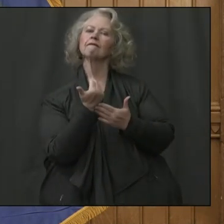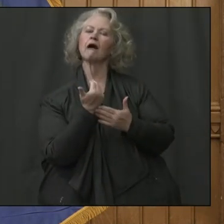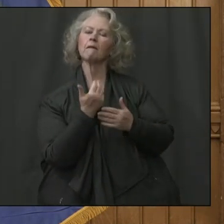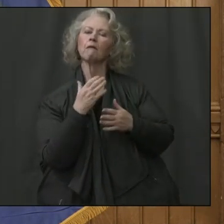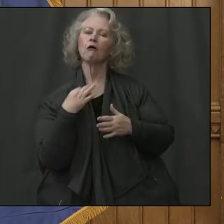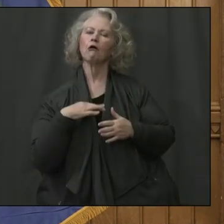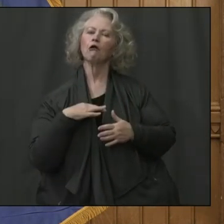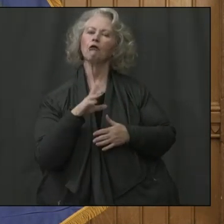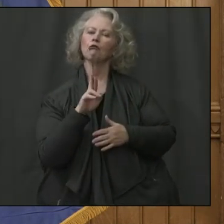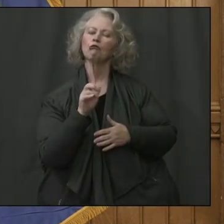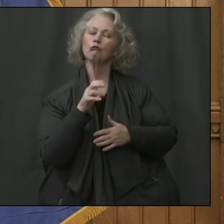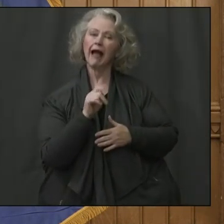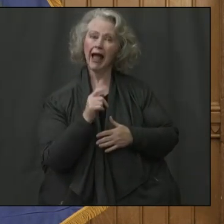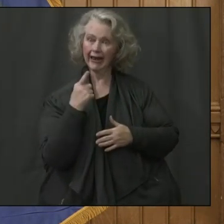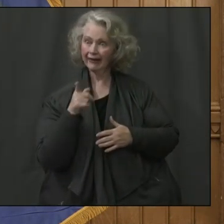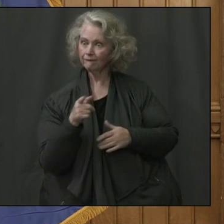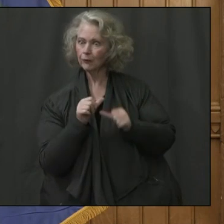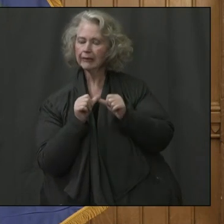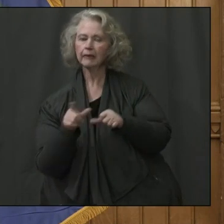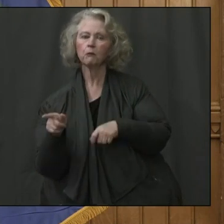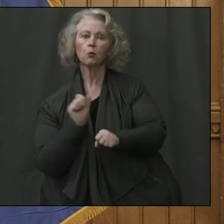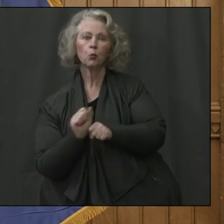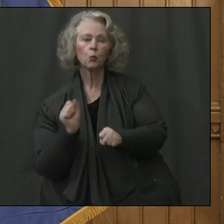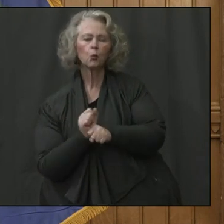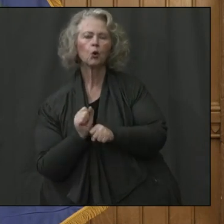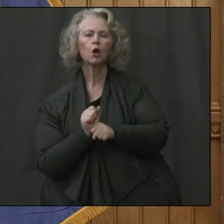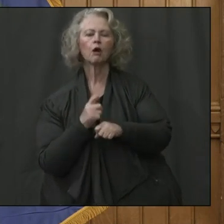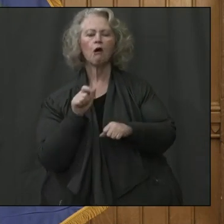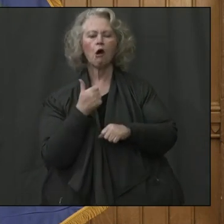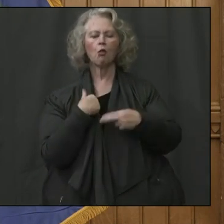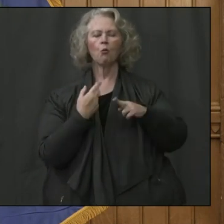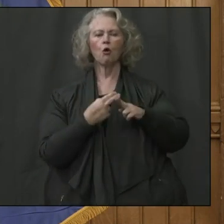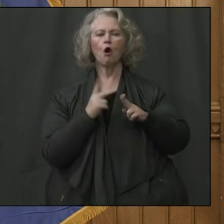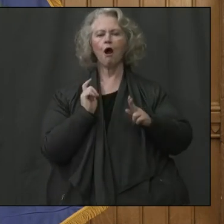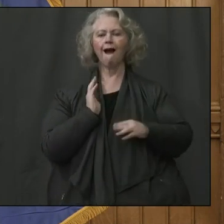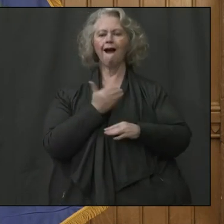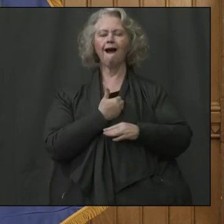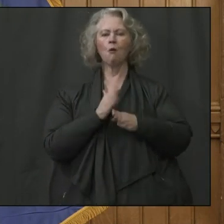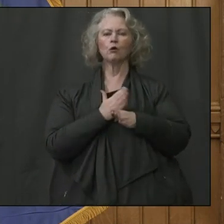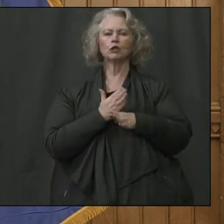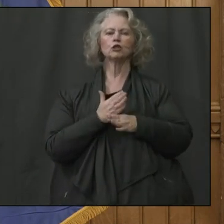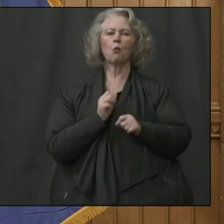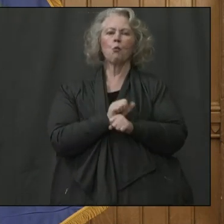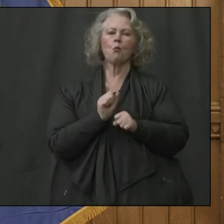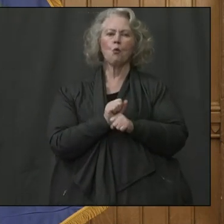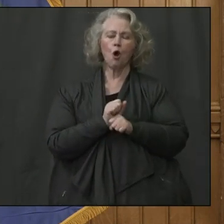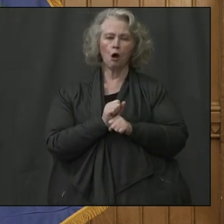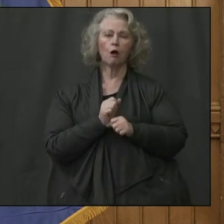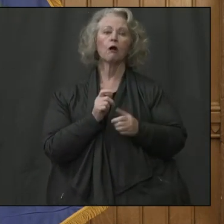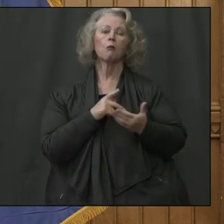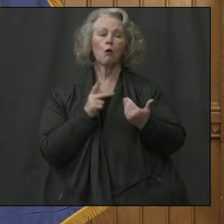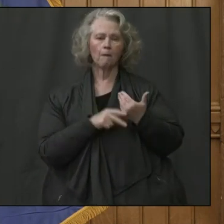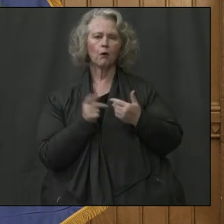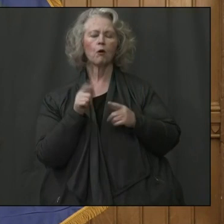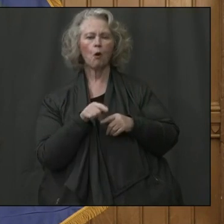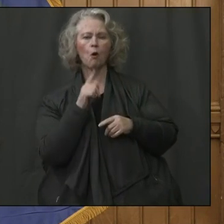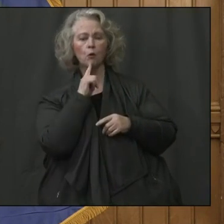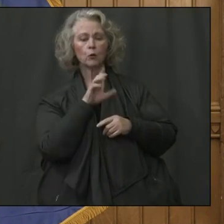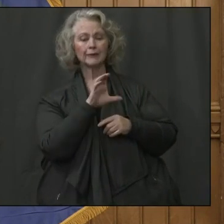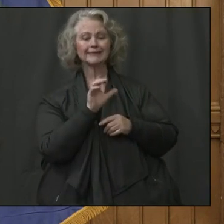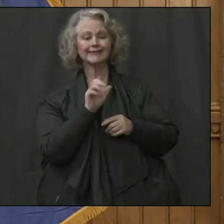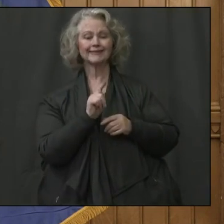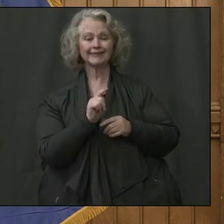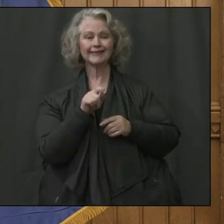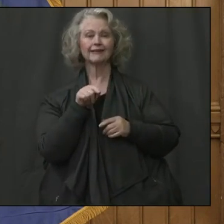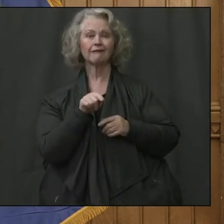you keep employed. There's also our shared work program. So, if you go to the DECD website or ct.gov,